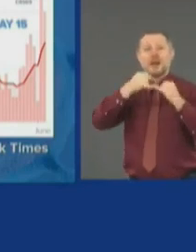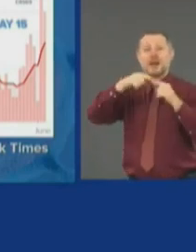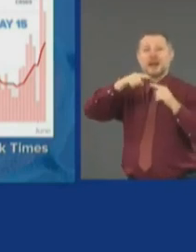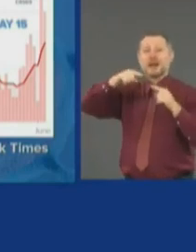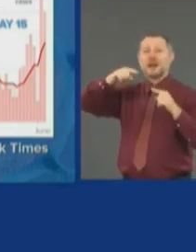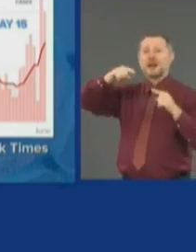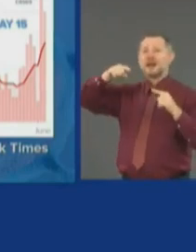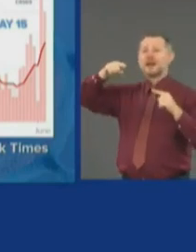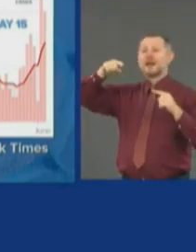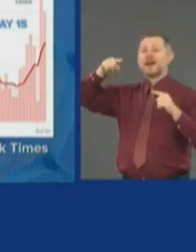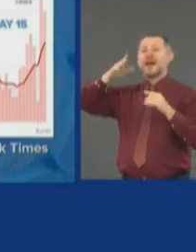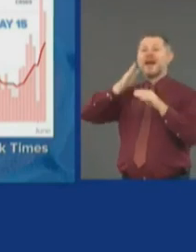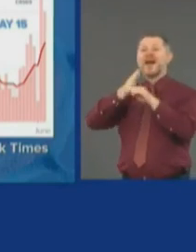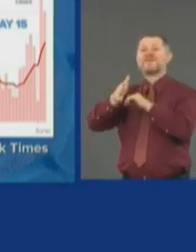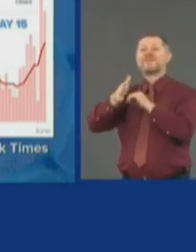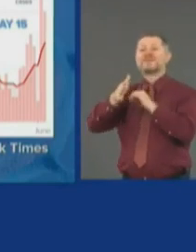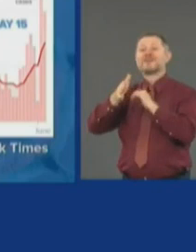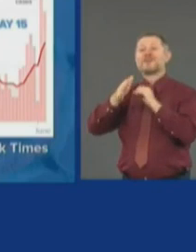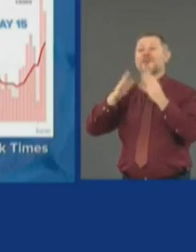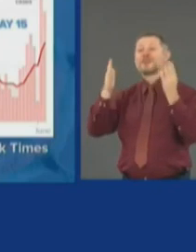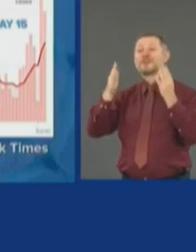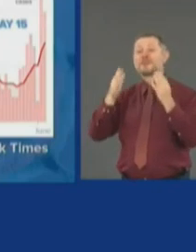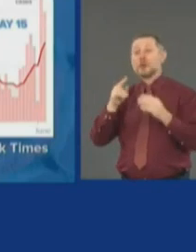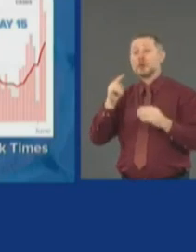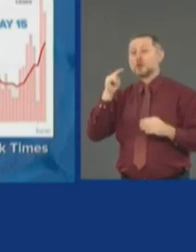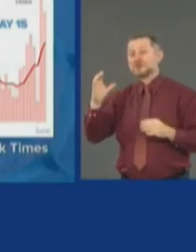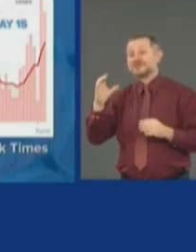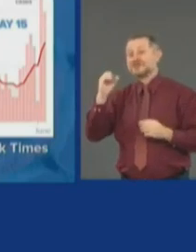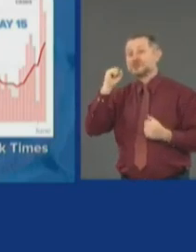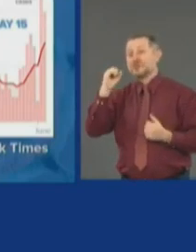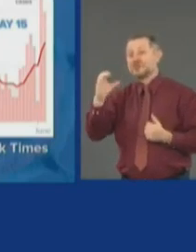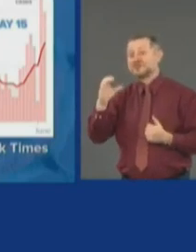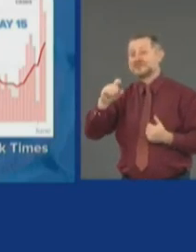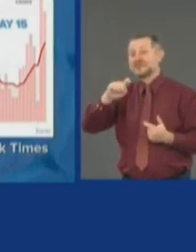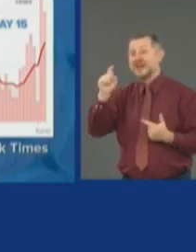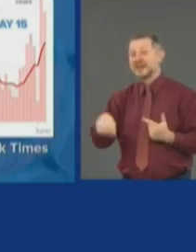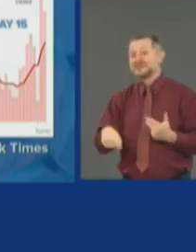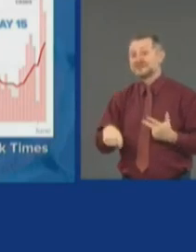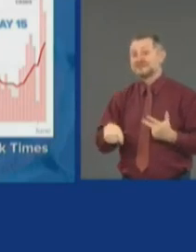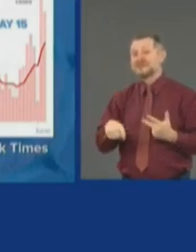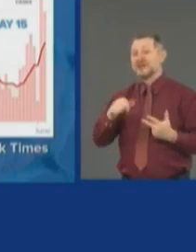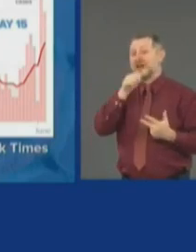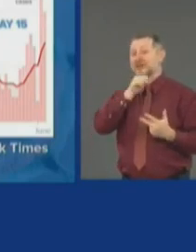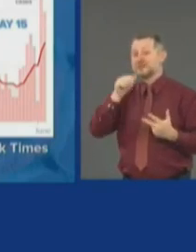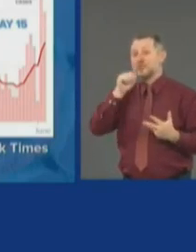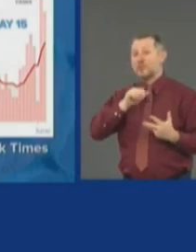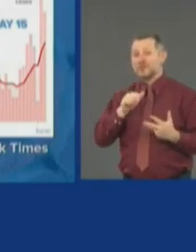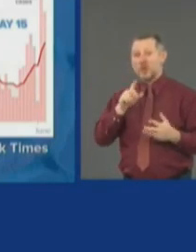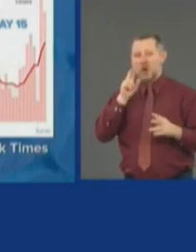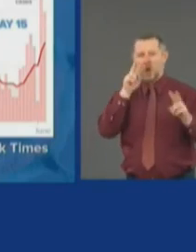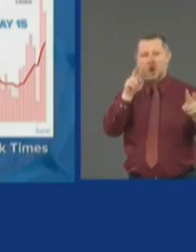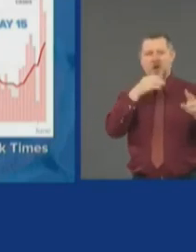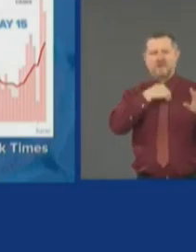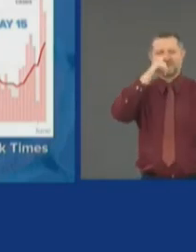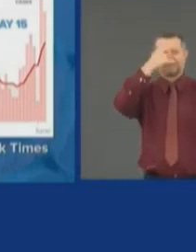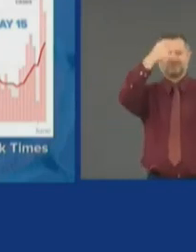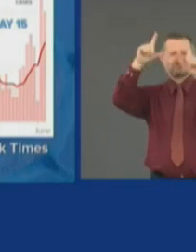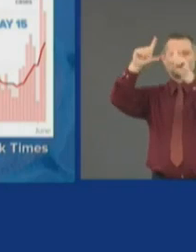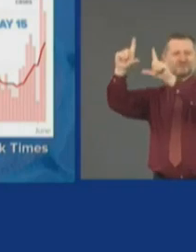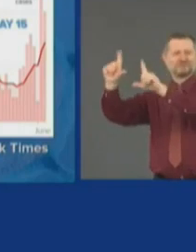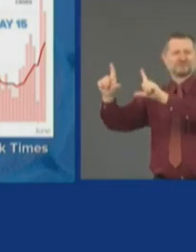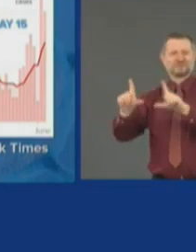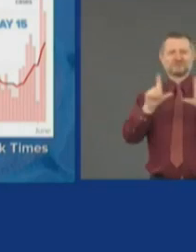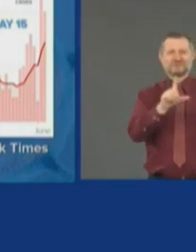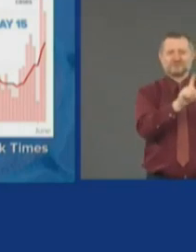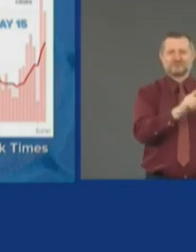reopened. North Carolina, South Carolina, Texas, Arizona. Look at those numbers. This